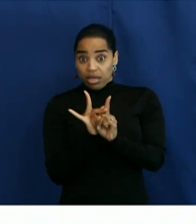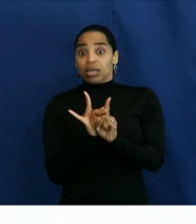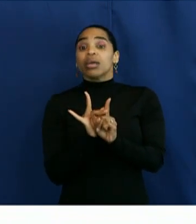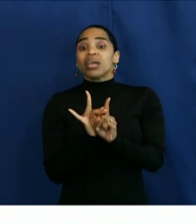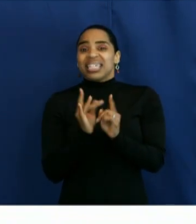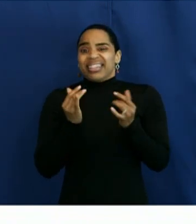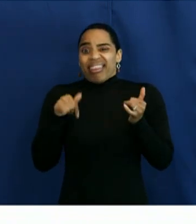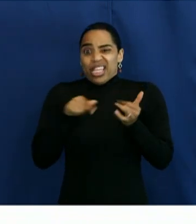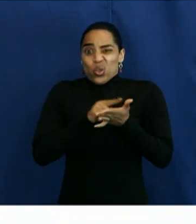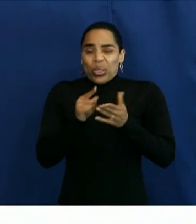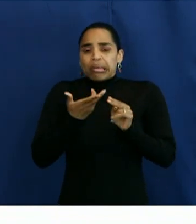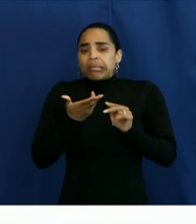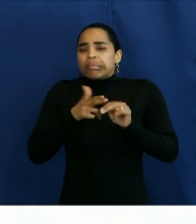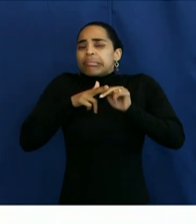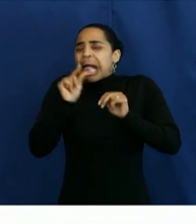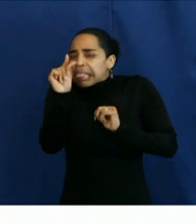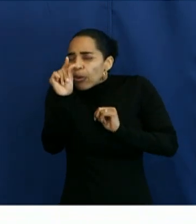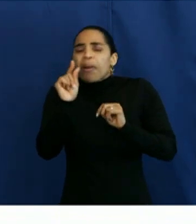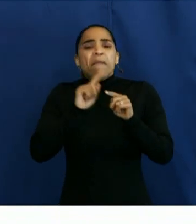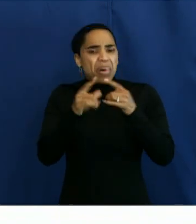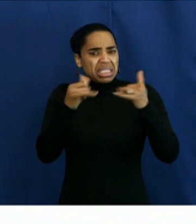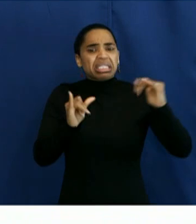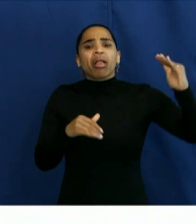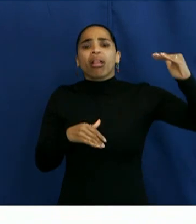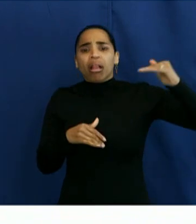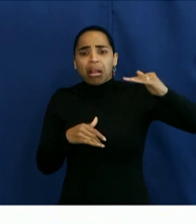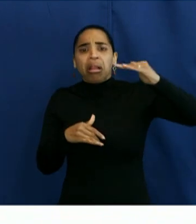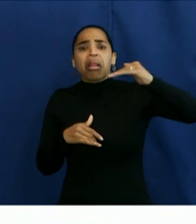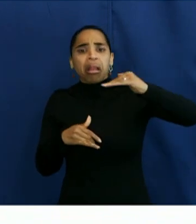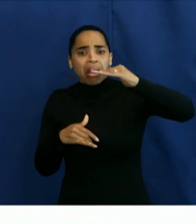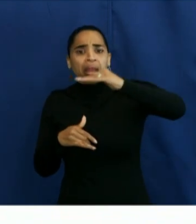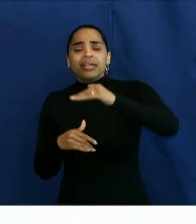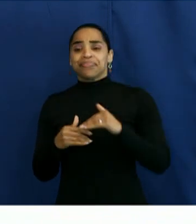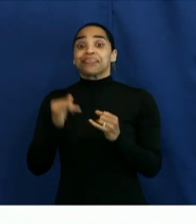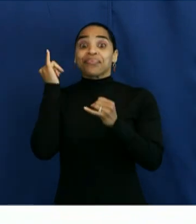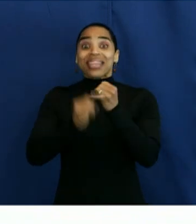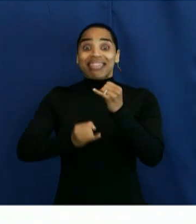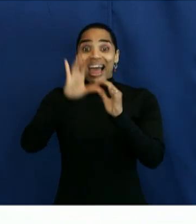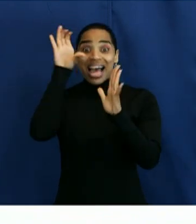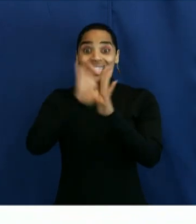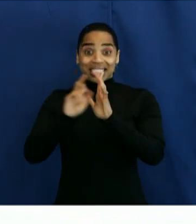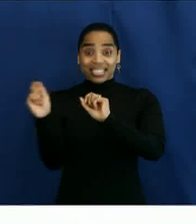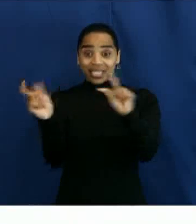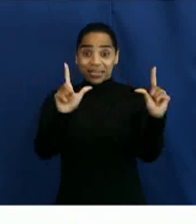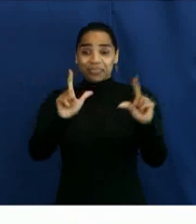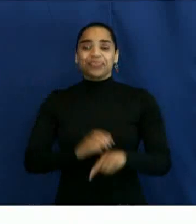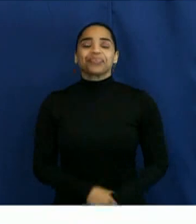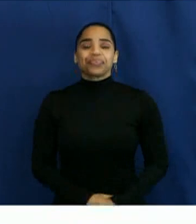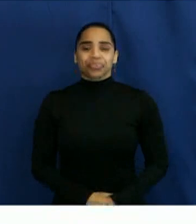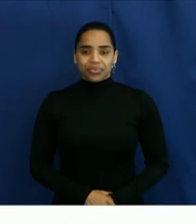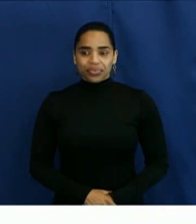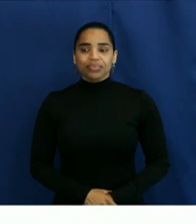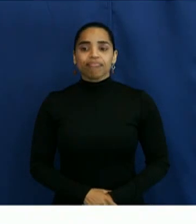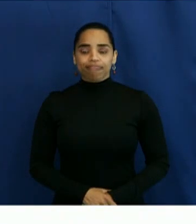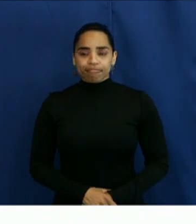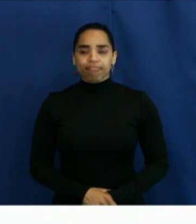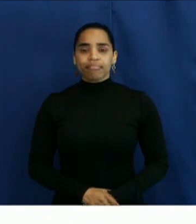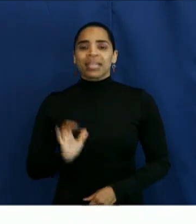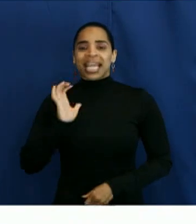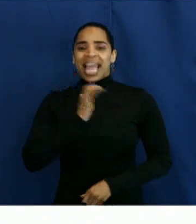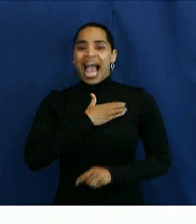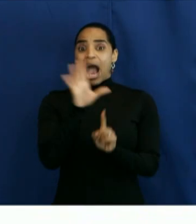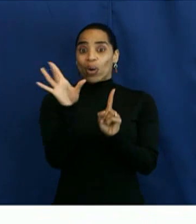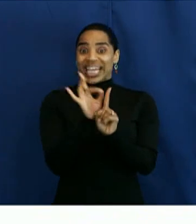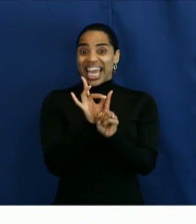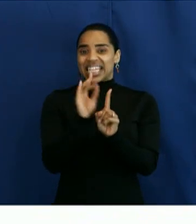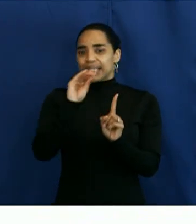generally holding very, very steady and encouraging. And then the final chart here is just the reporting of our case rate. For